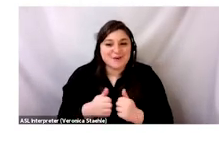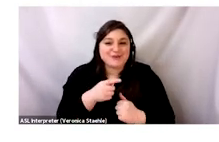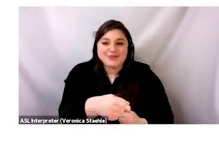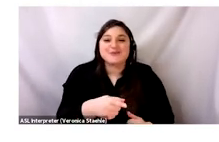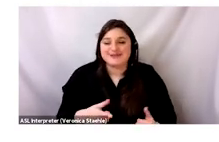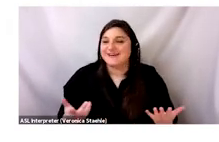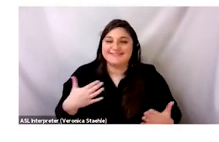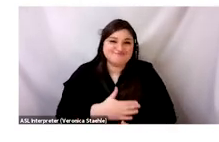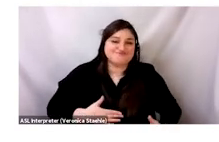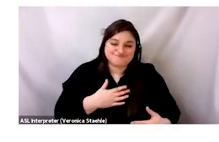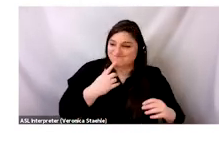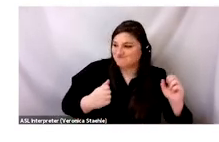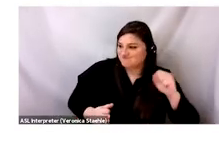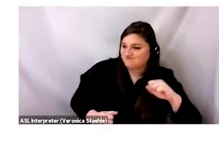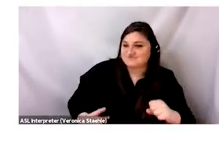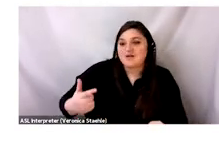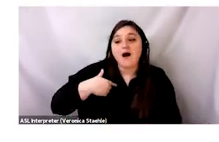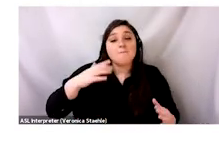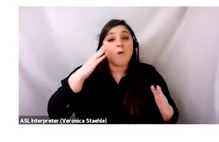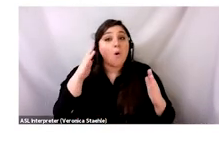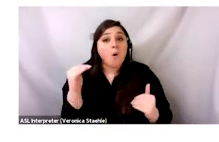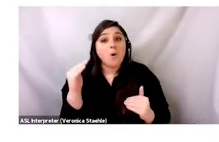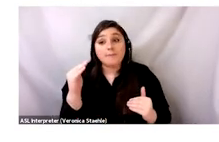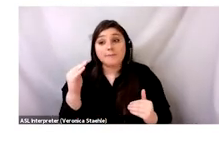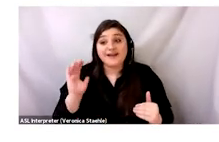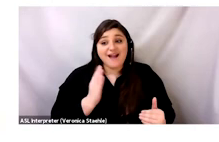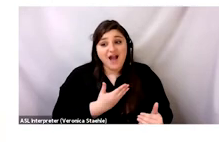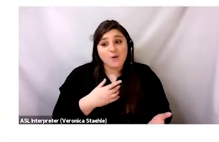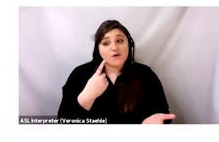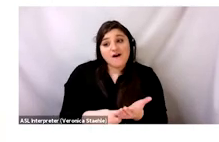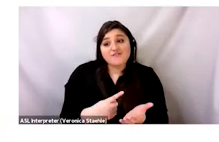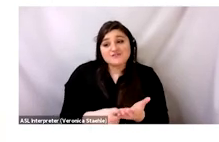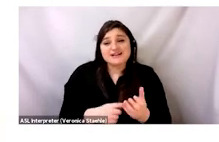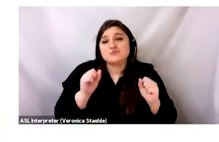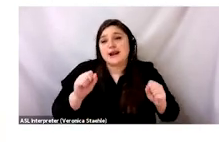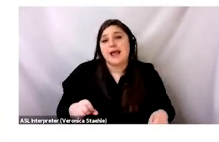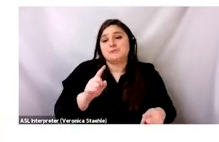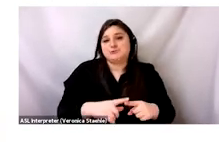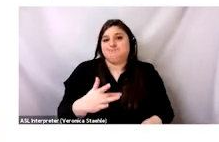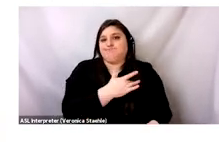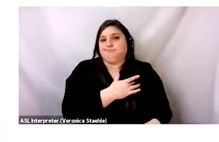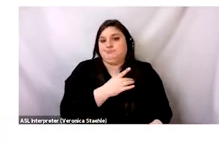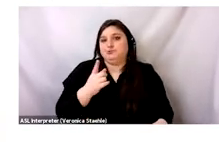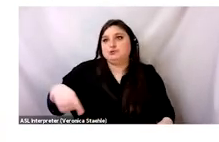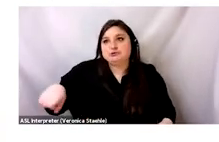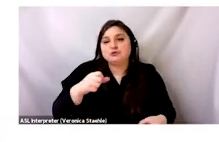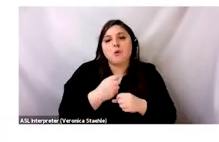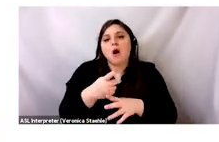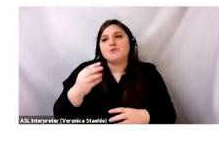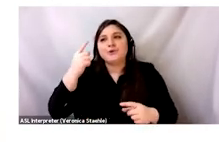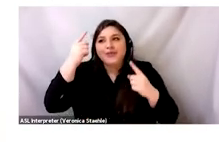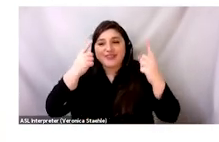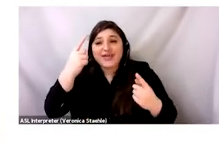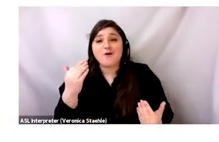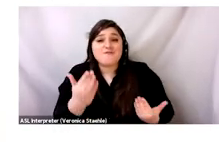talking to you. It's always so nice to talk to you about these things. And I'm hoping our conversation spoke to a lot of people